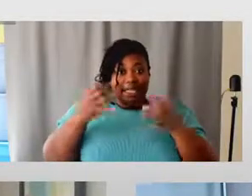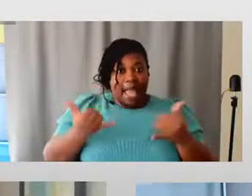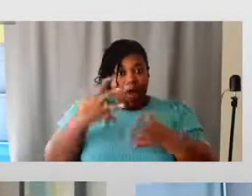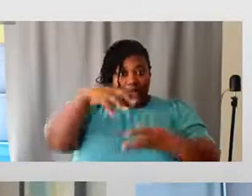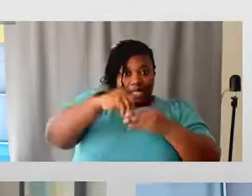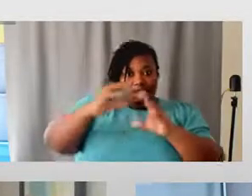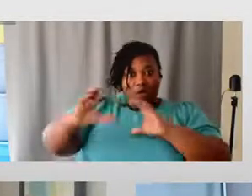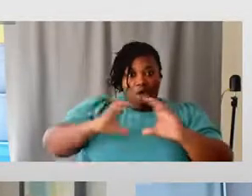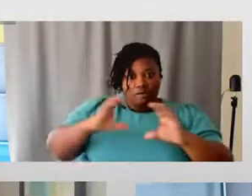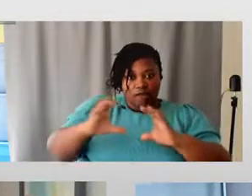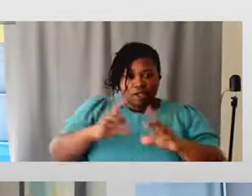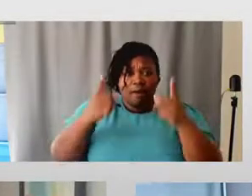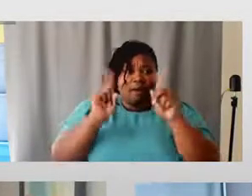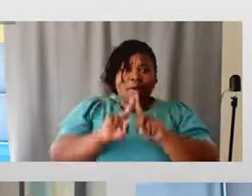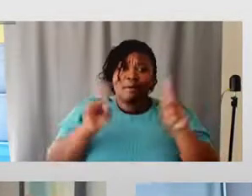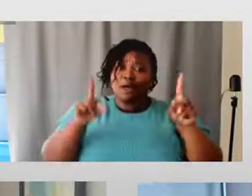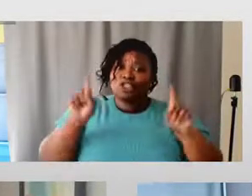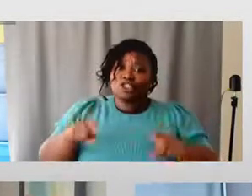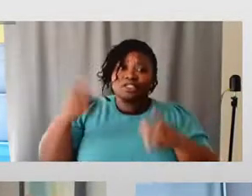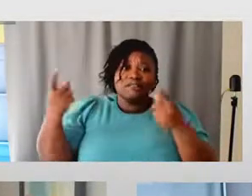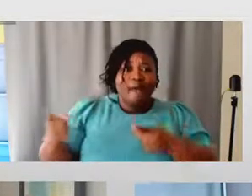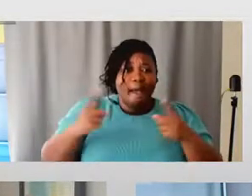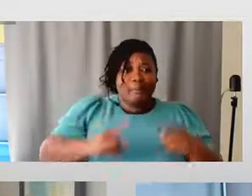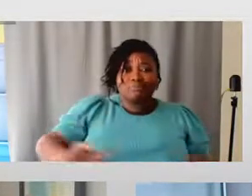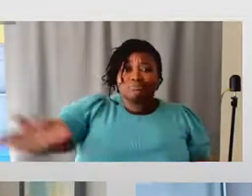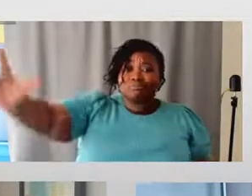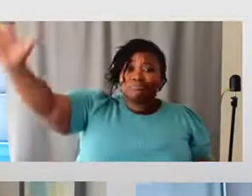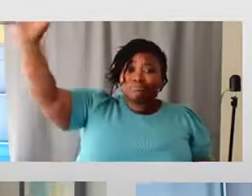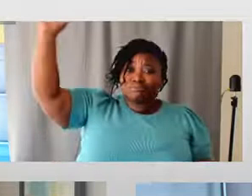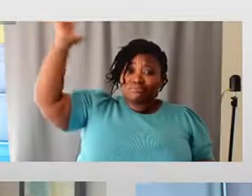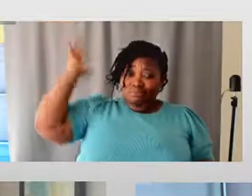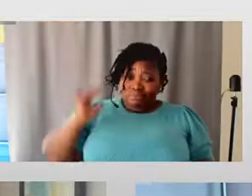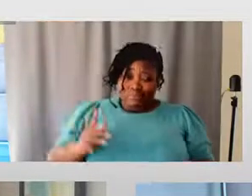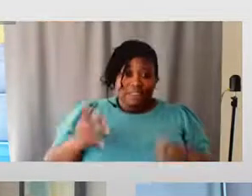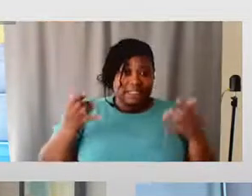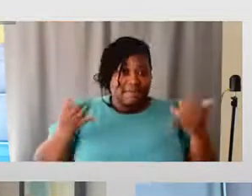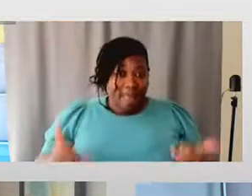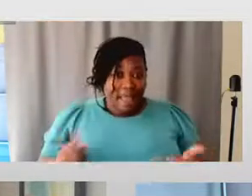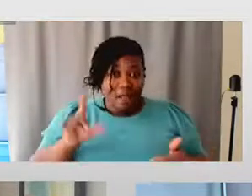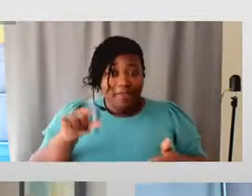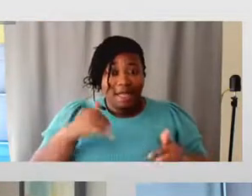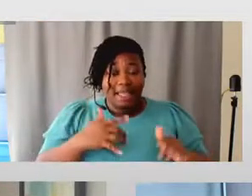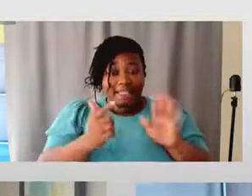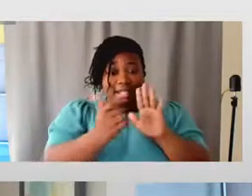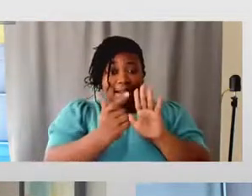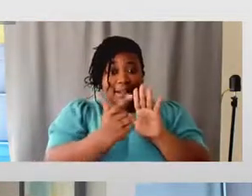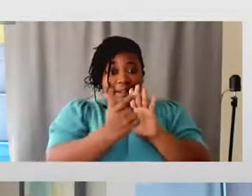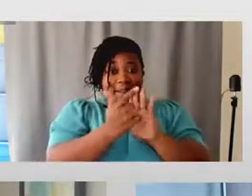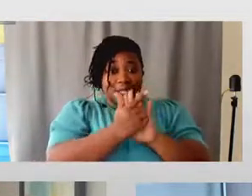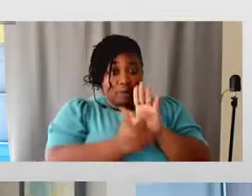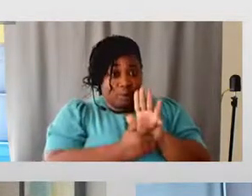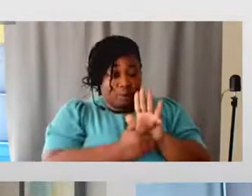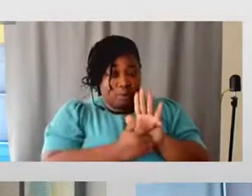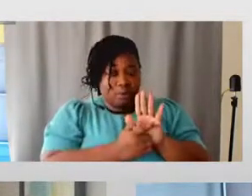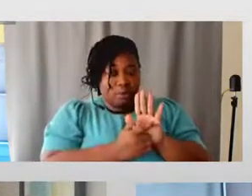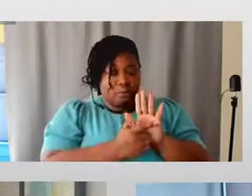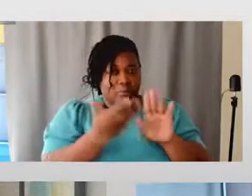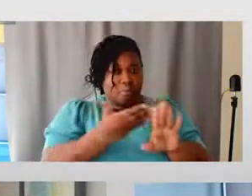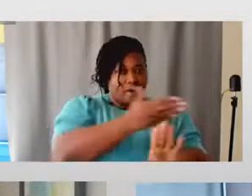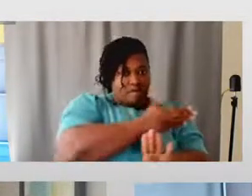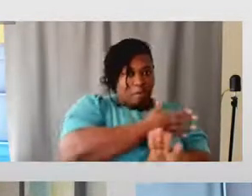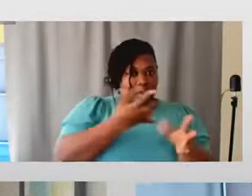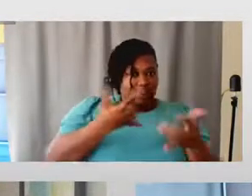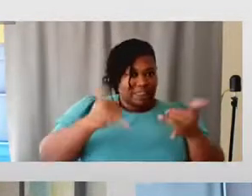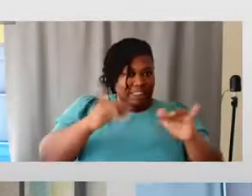fact that we allegedly have laws that make that illegal, we still see the effects of racism today. And so to